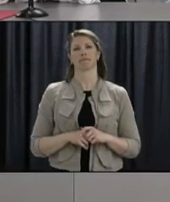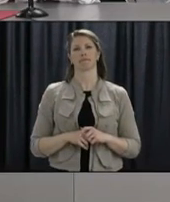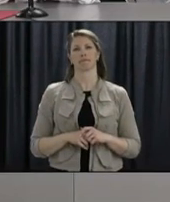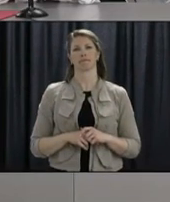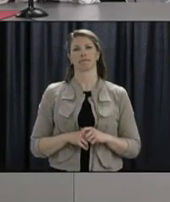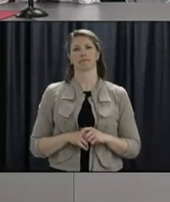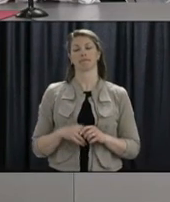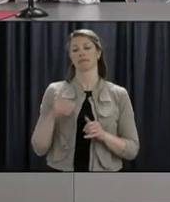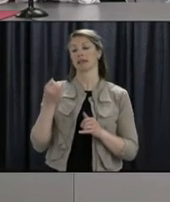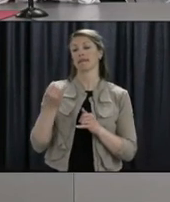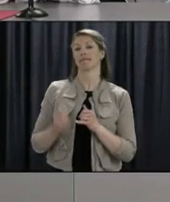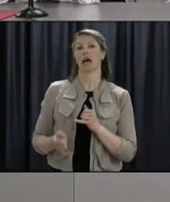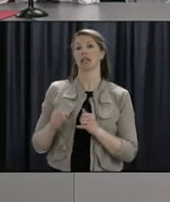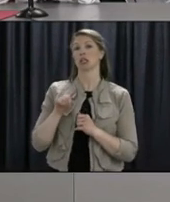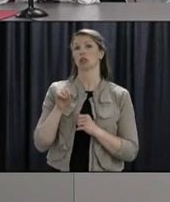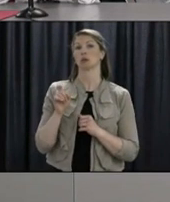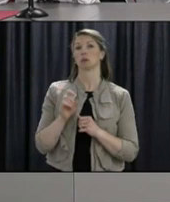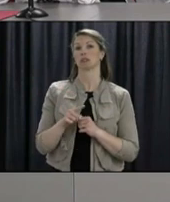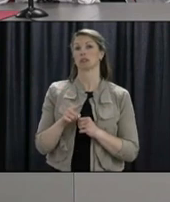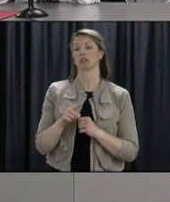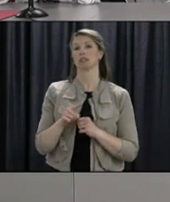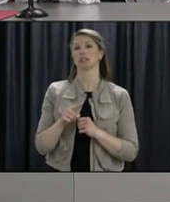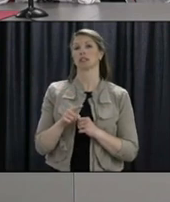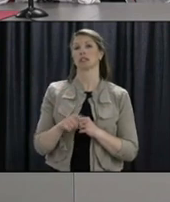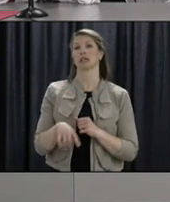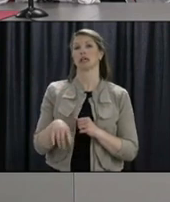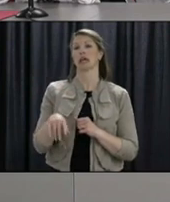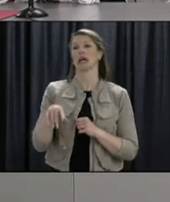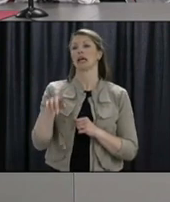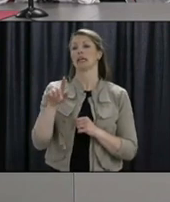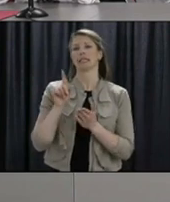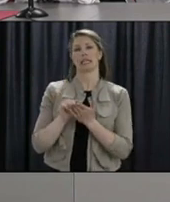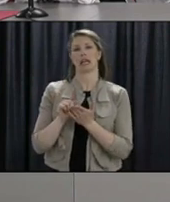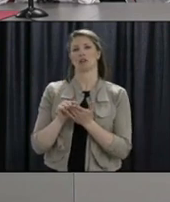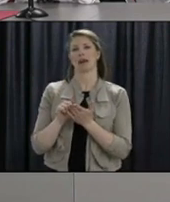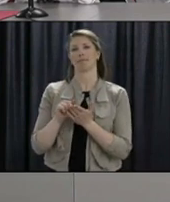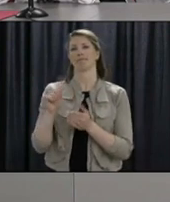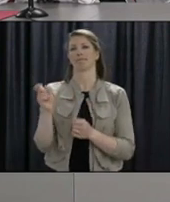And the final question today is from Peter Jackson of the Telegram. Please go ahead.